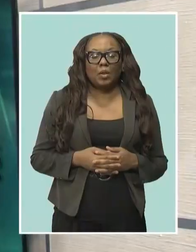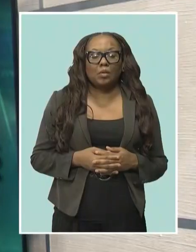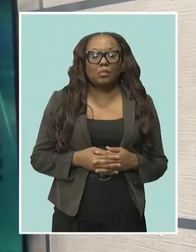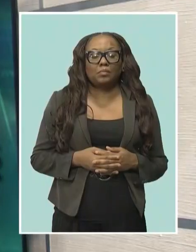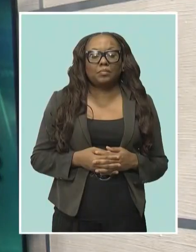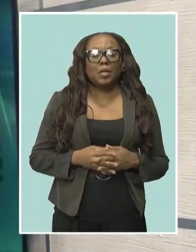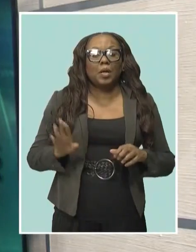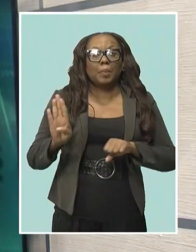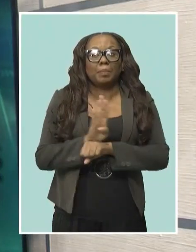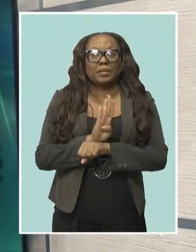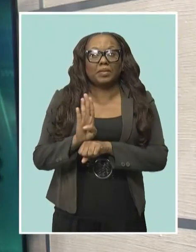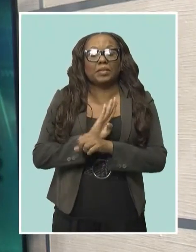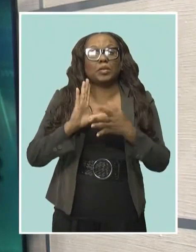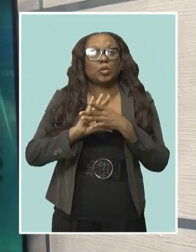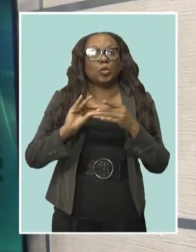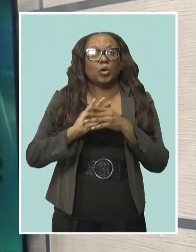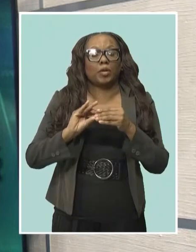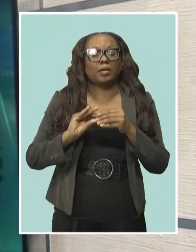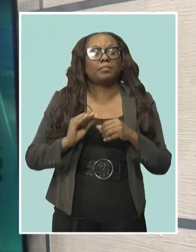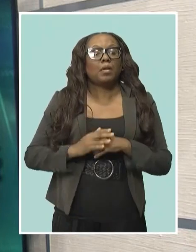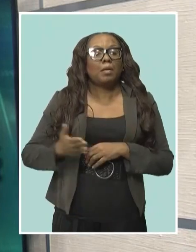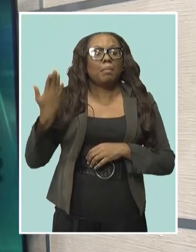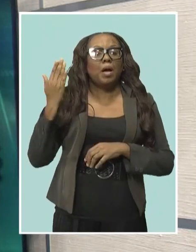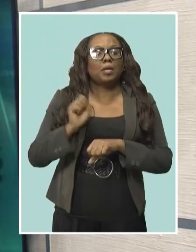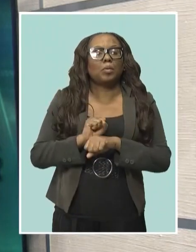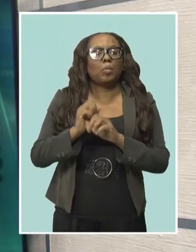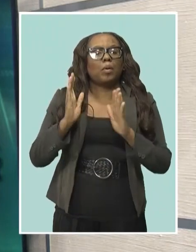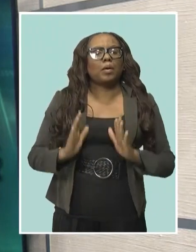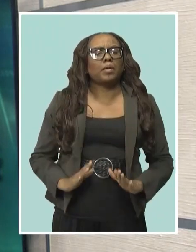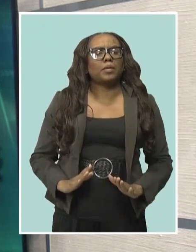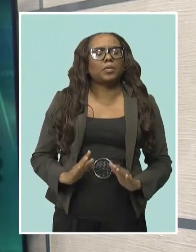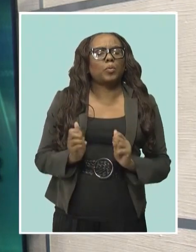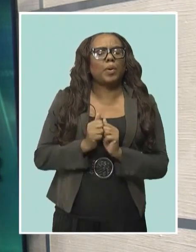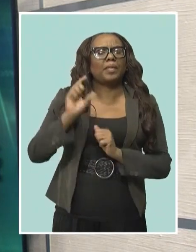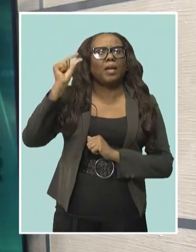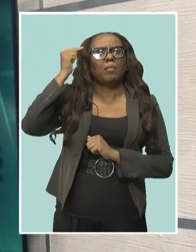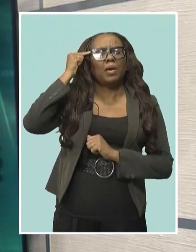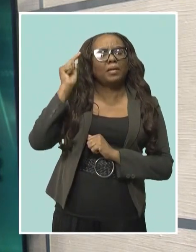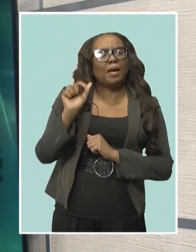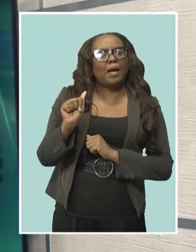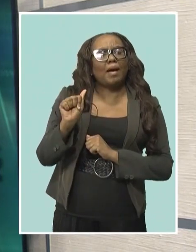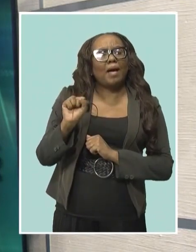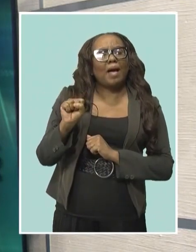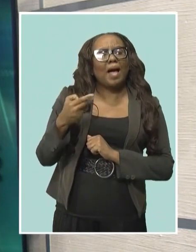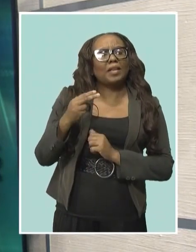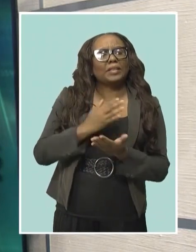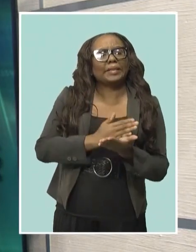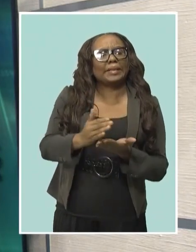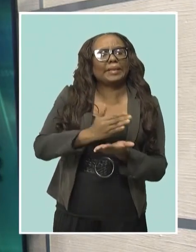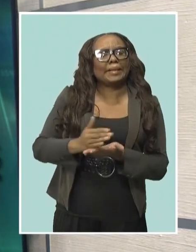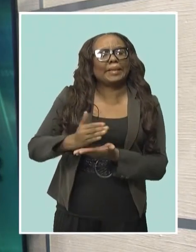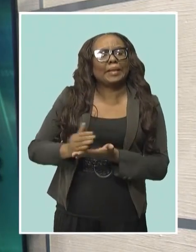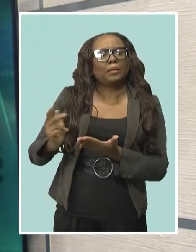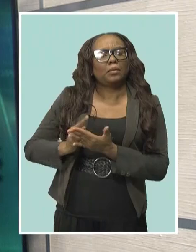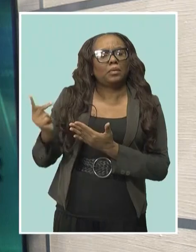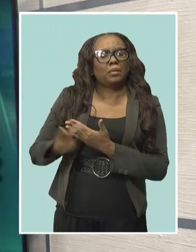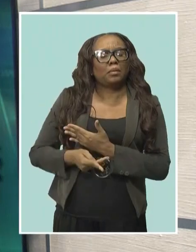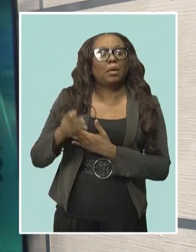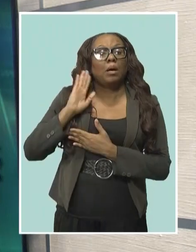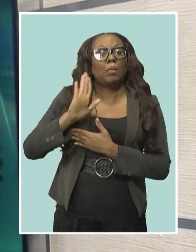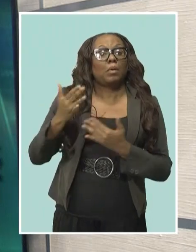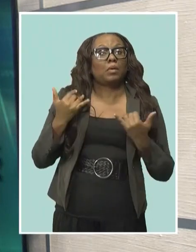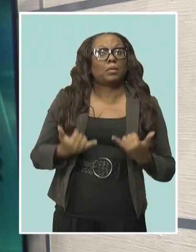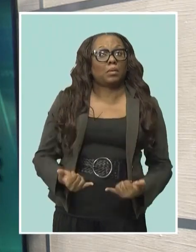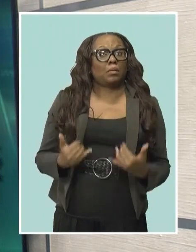In business now, former workers and government's Ash Cleanup Program and others are being given an opportunity to have their own